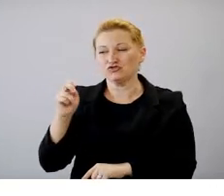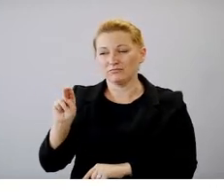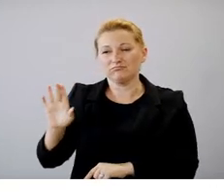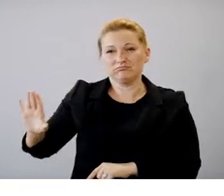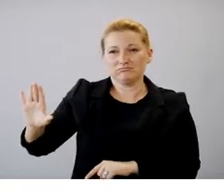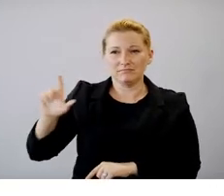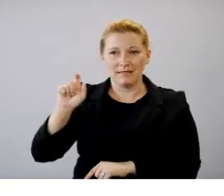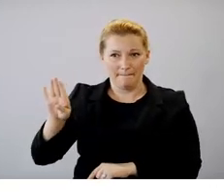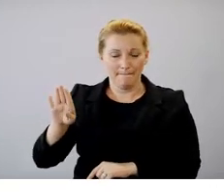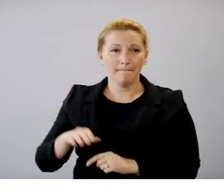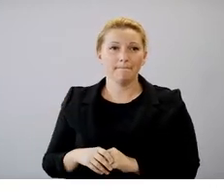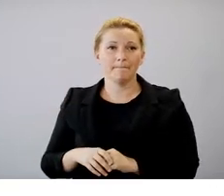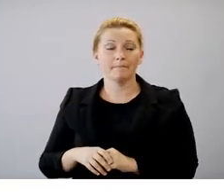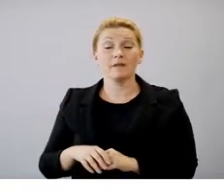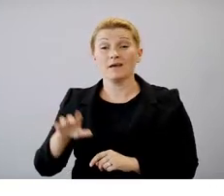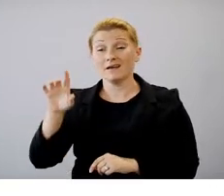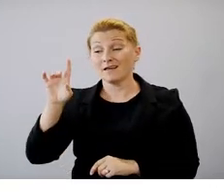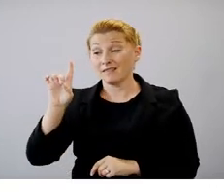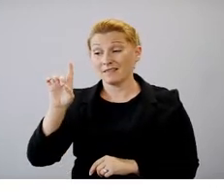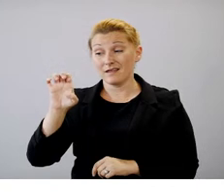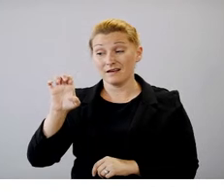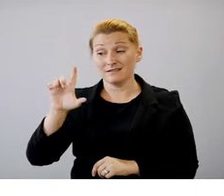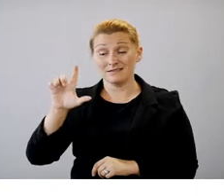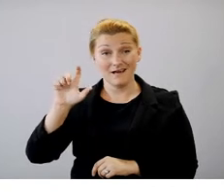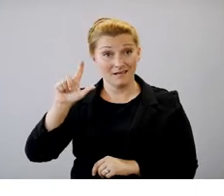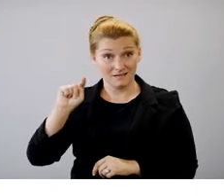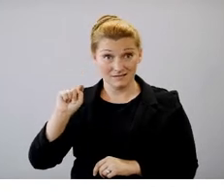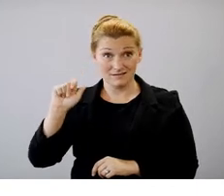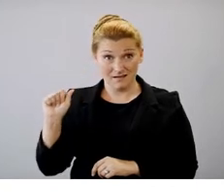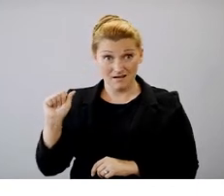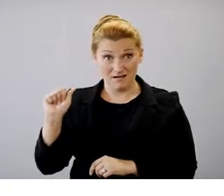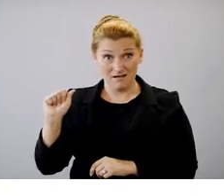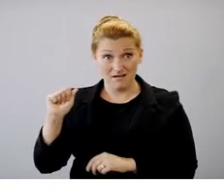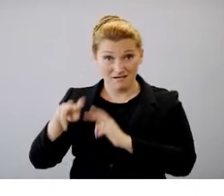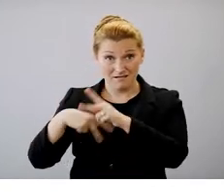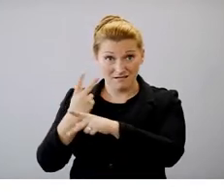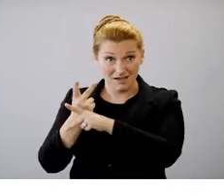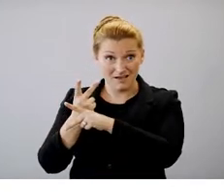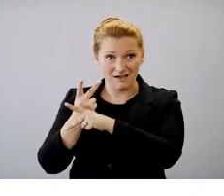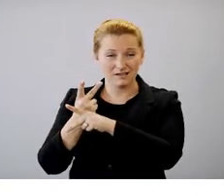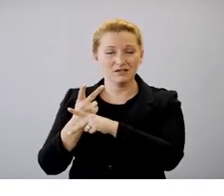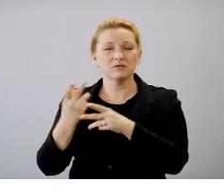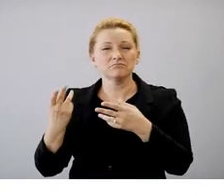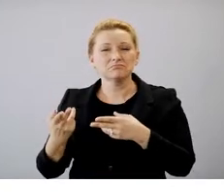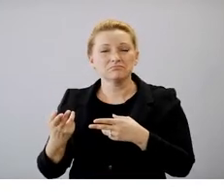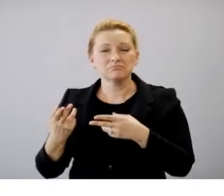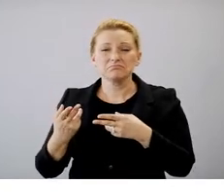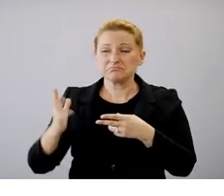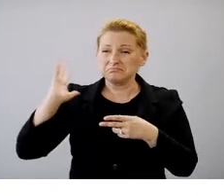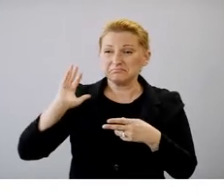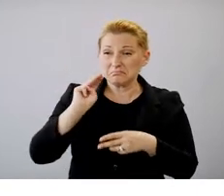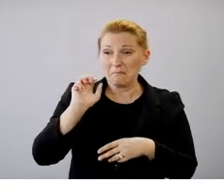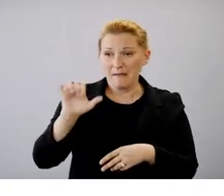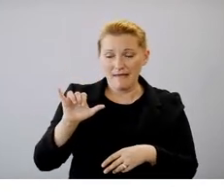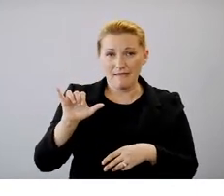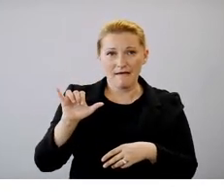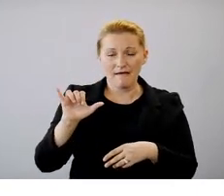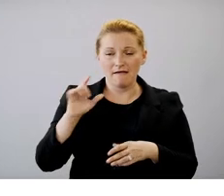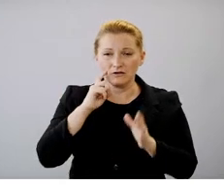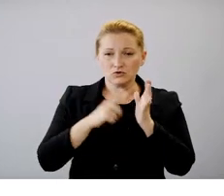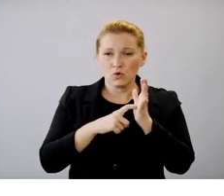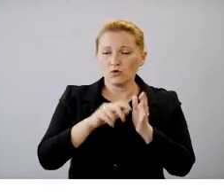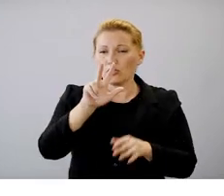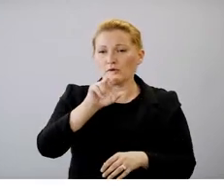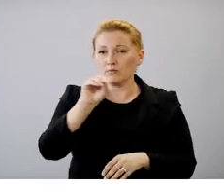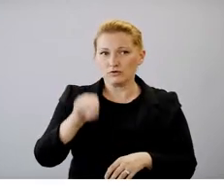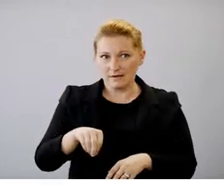delta from about three percent of the sequences being delta in May to about 74 percent. So this is